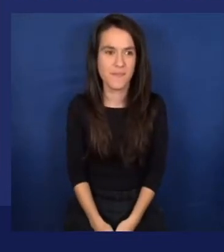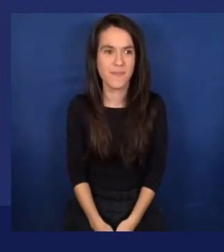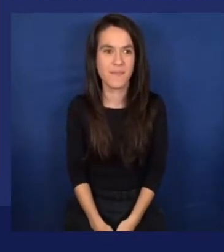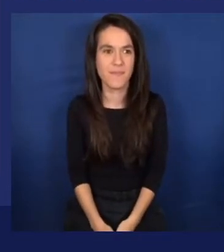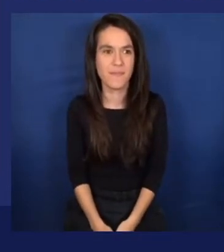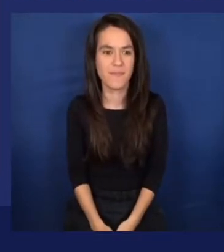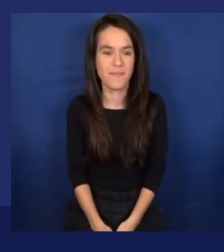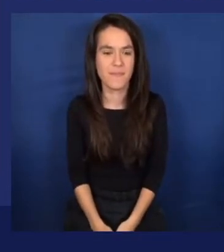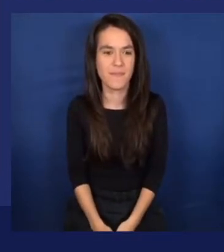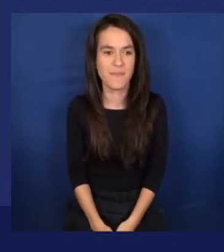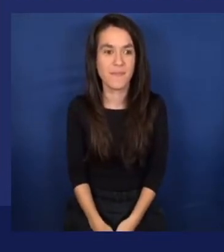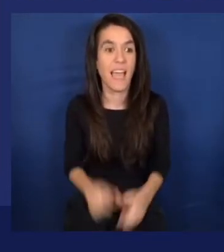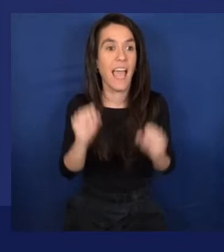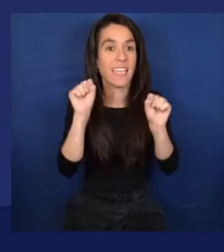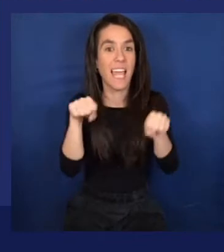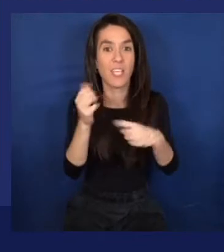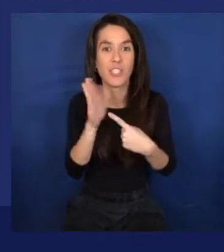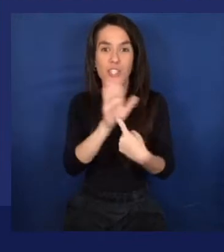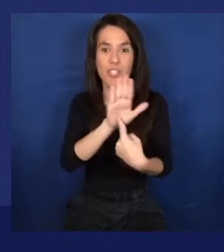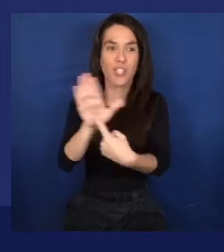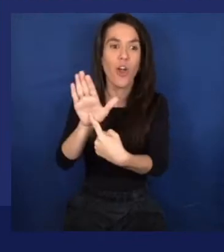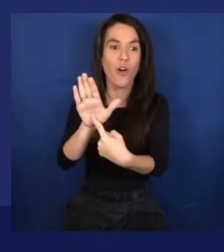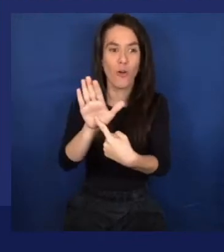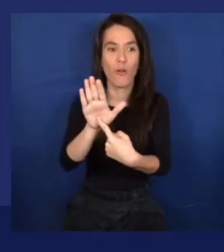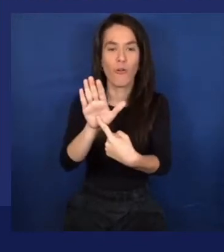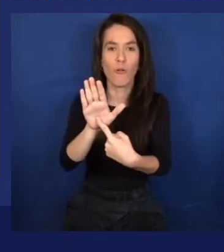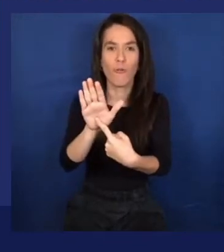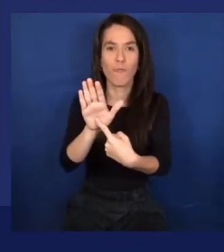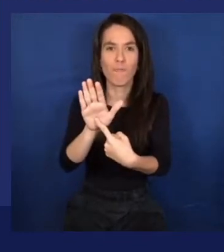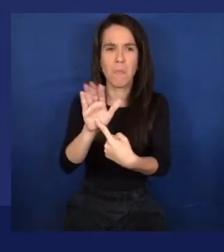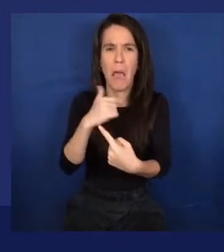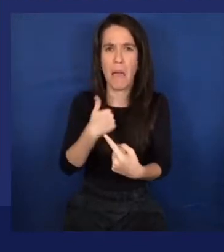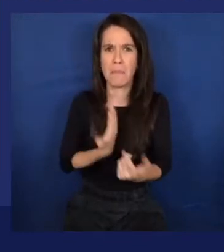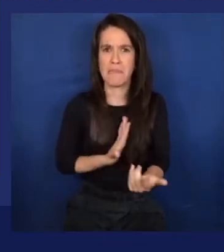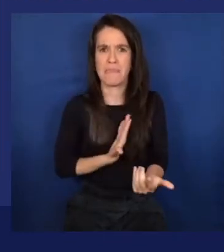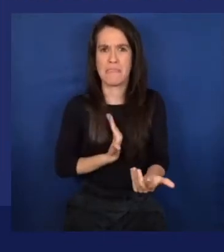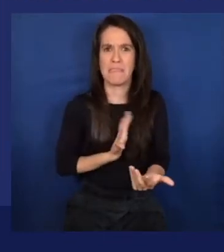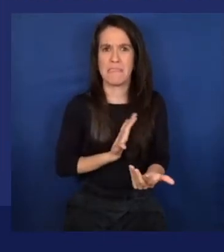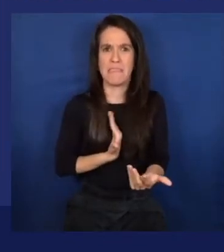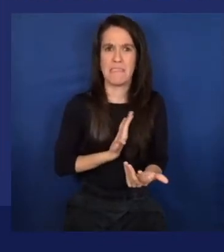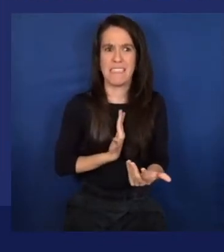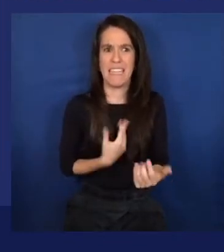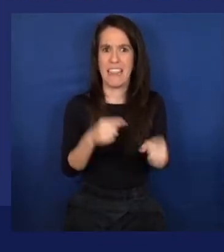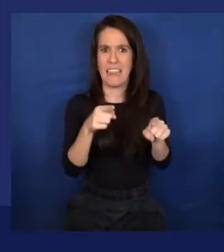And I can show you that actually, I'm not sure whether that will be.